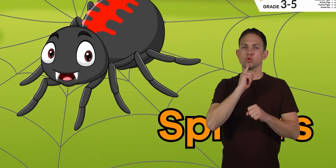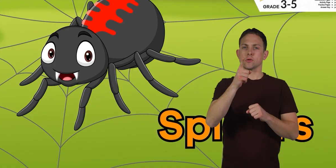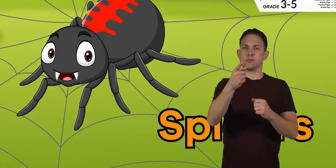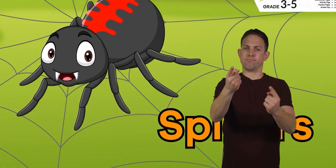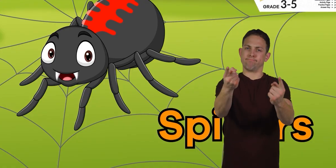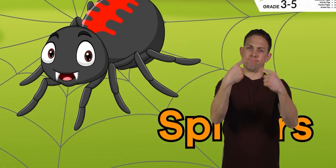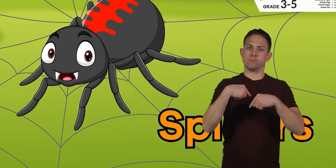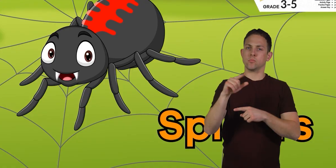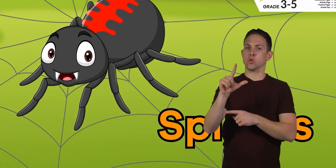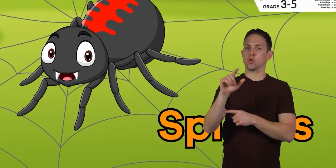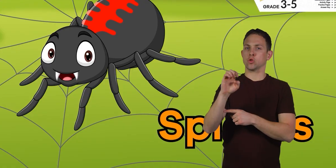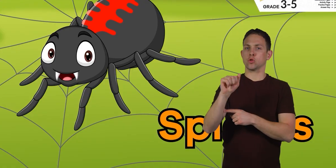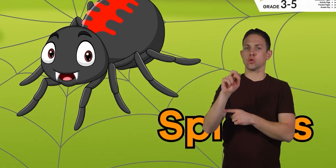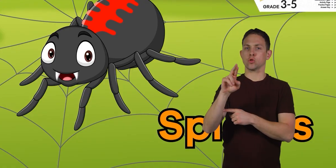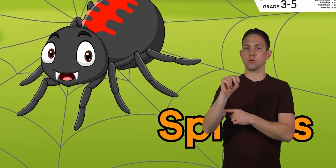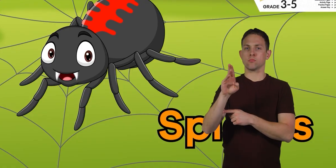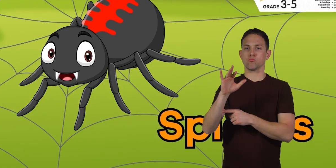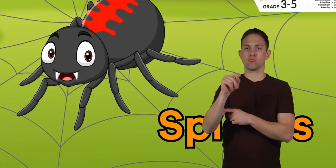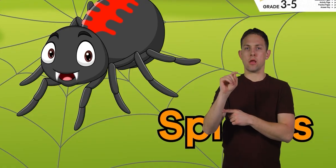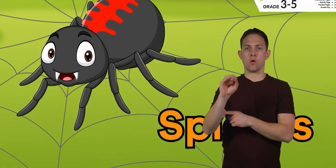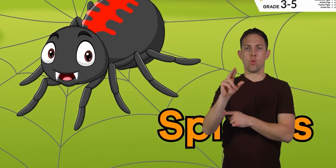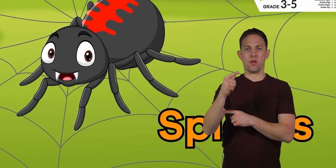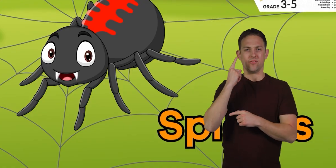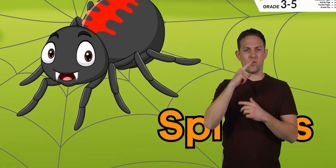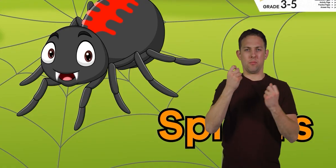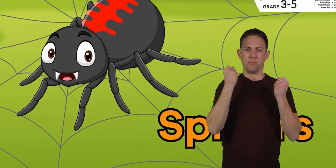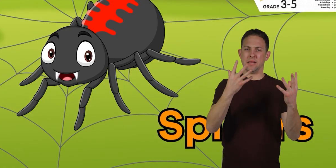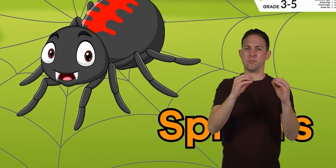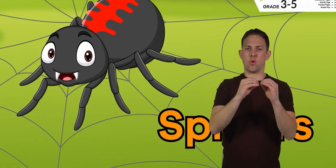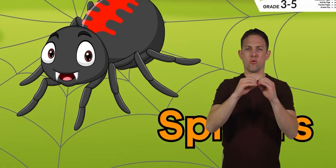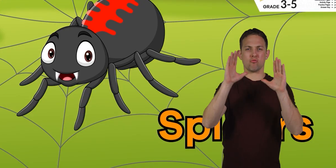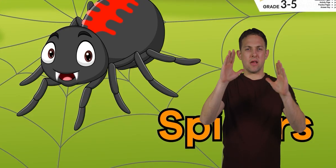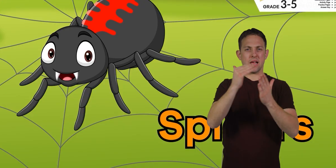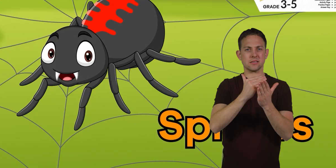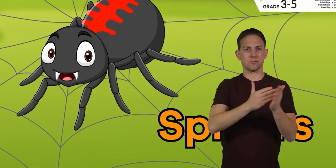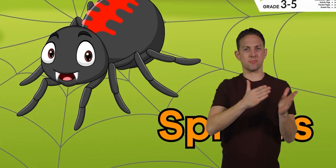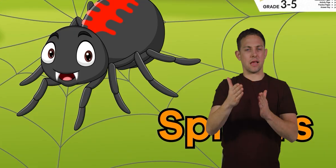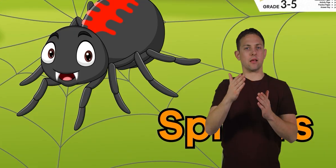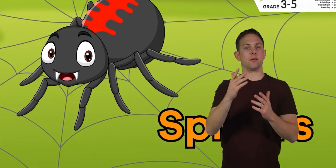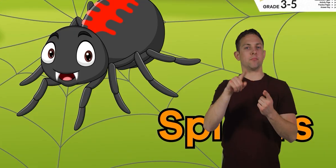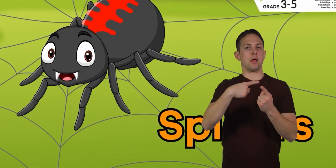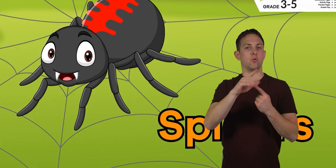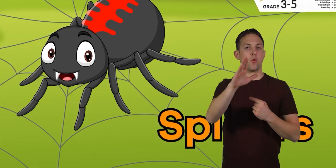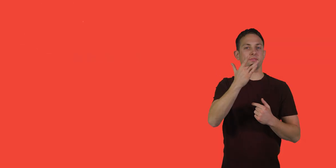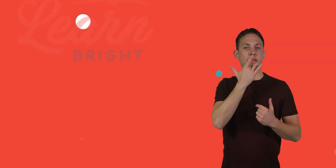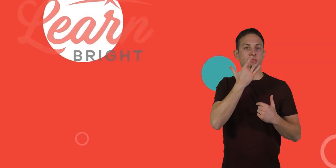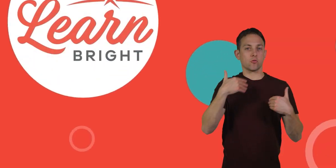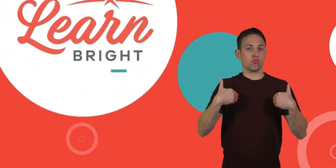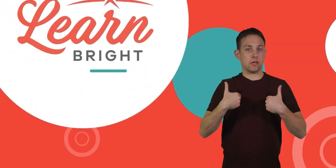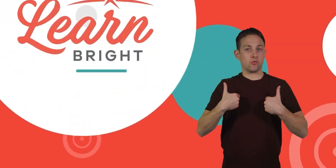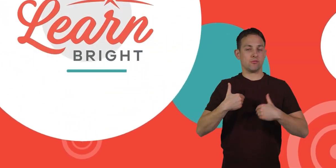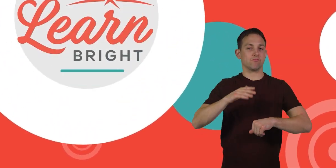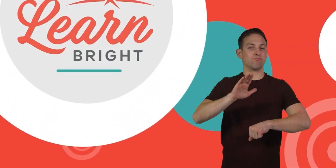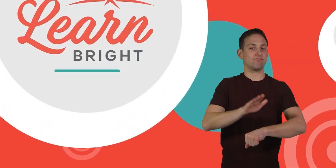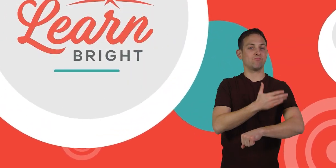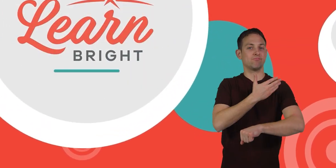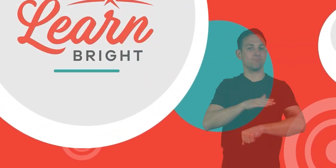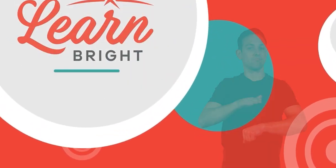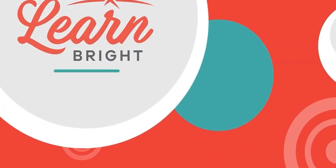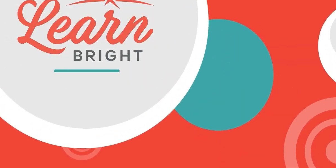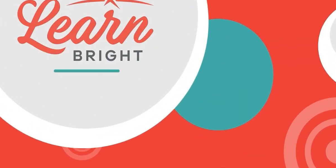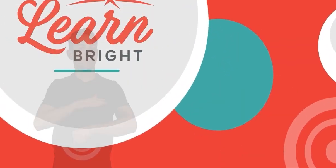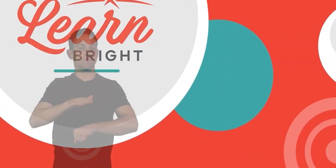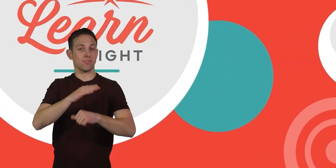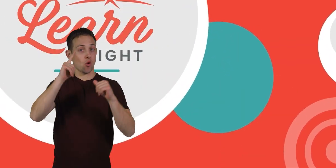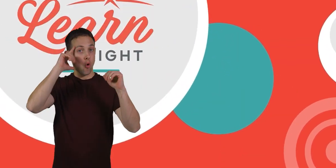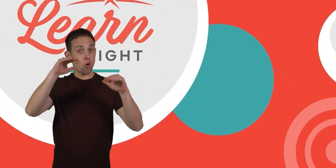you head over to LearnBride.org for even more great lesson plans about your favorite creatures. Hope you